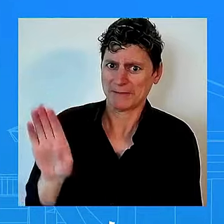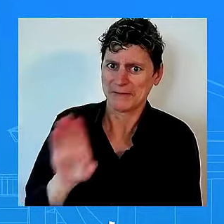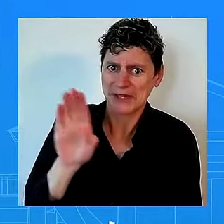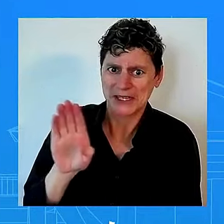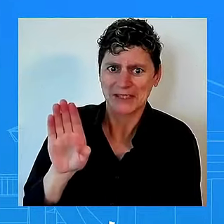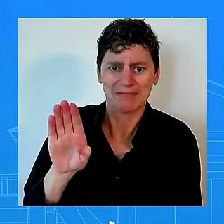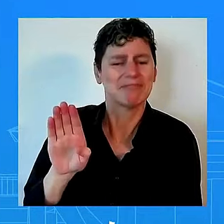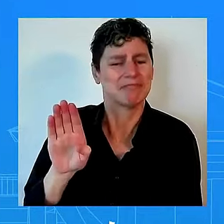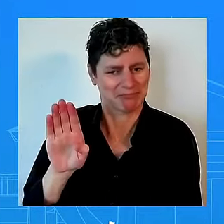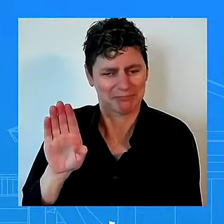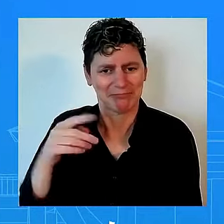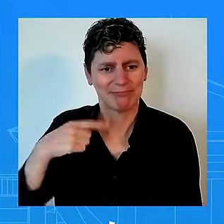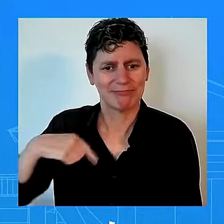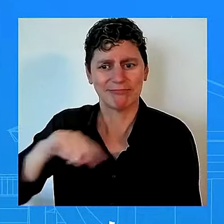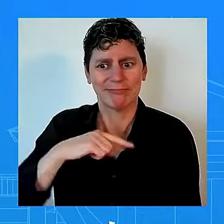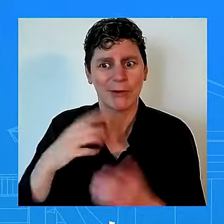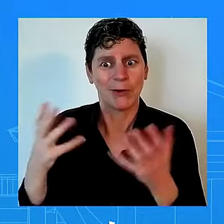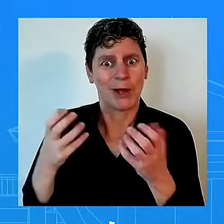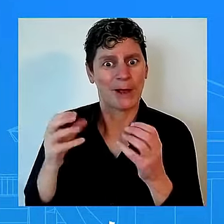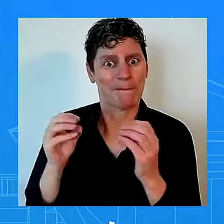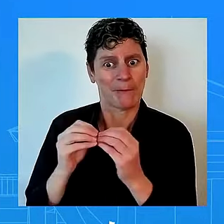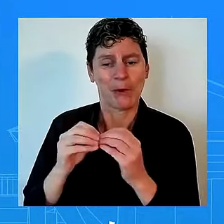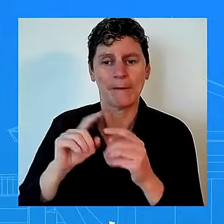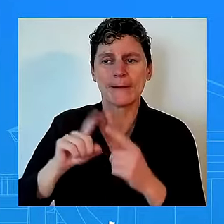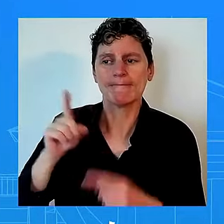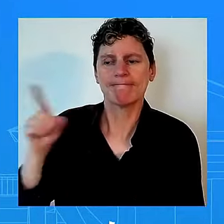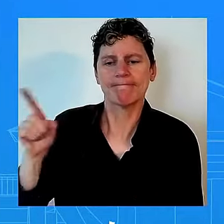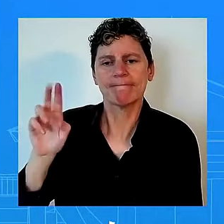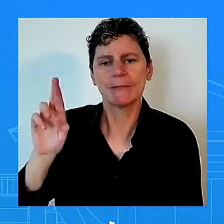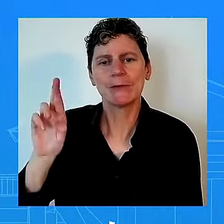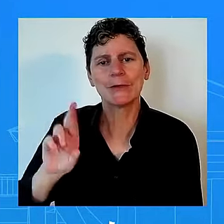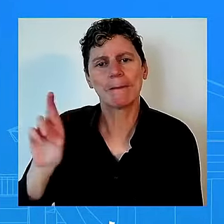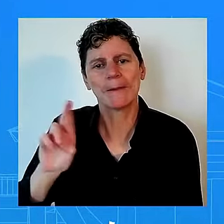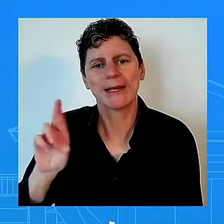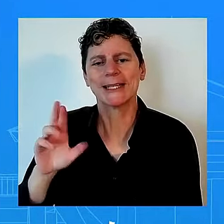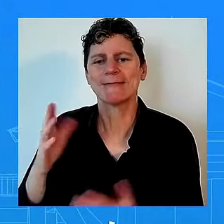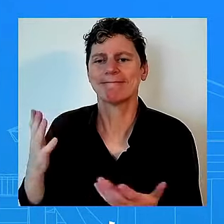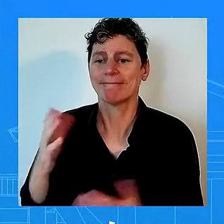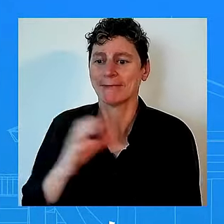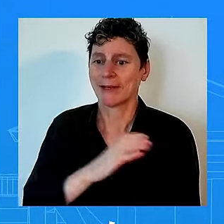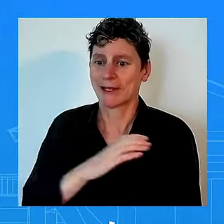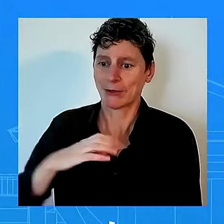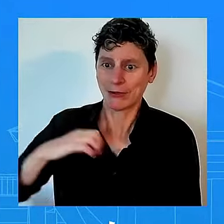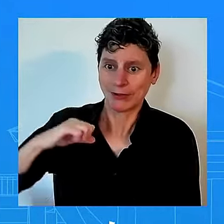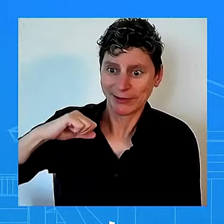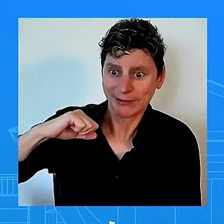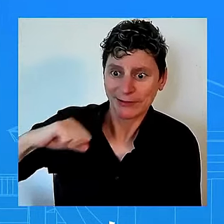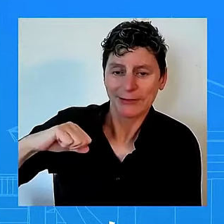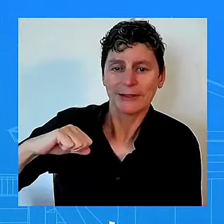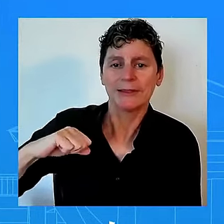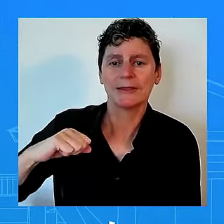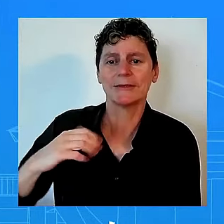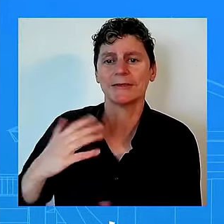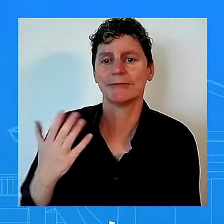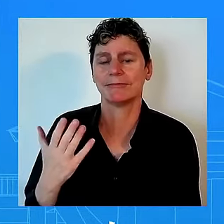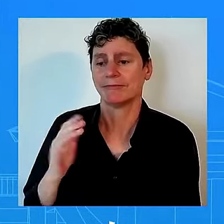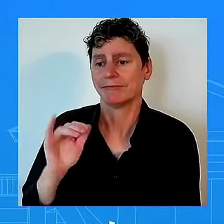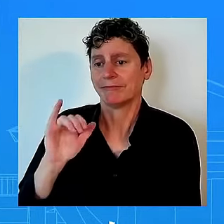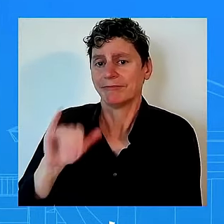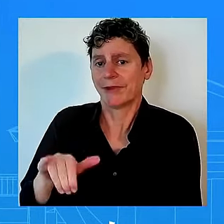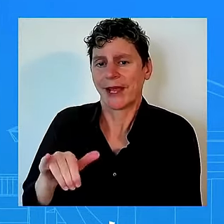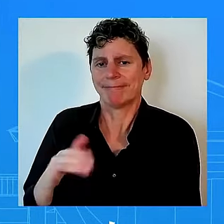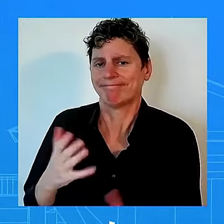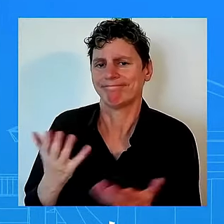able to put forward again a bipartisan deal that would have been the toughest and the fairest uh law if the president had an opportunity to sign it